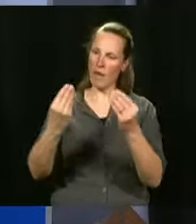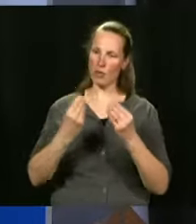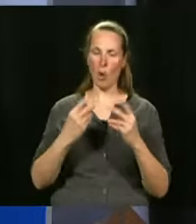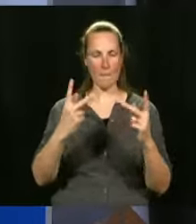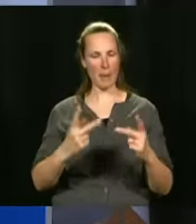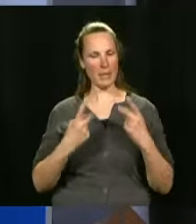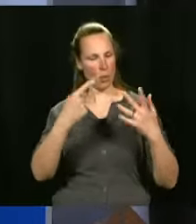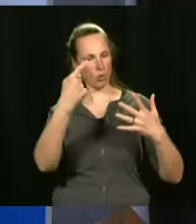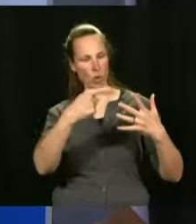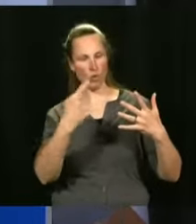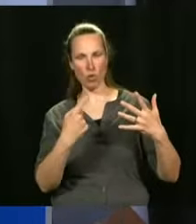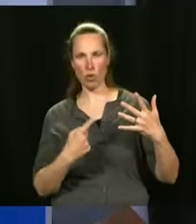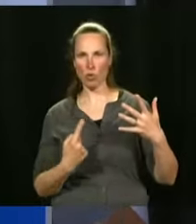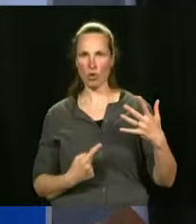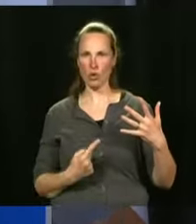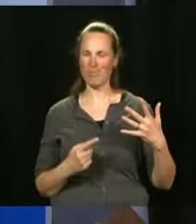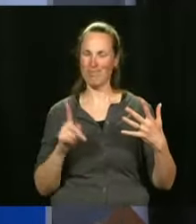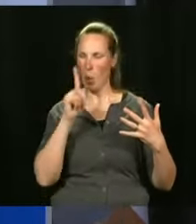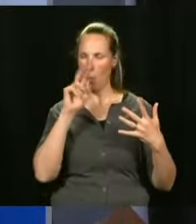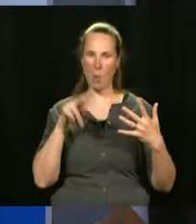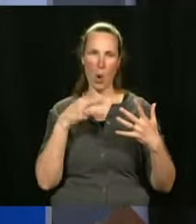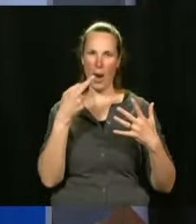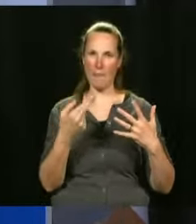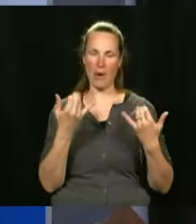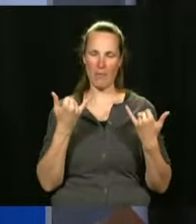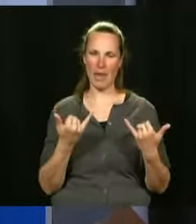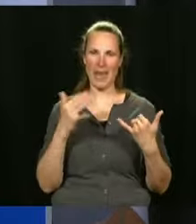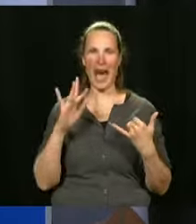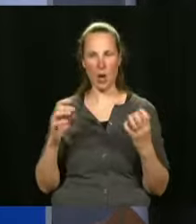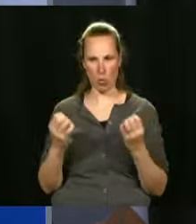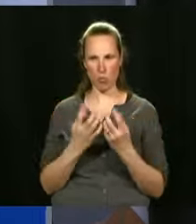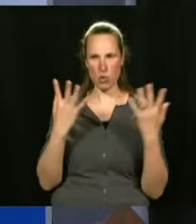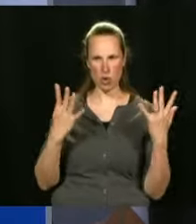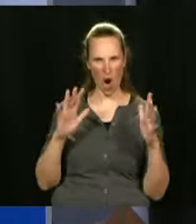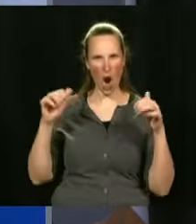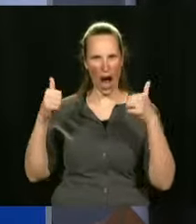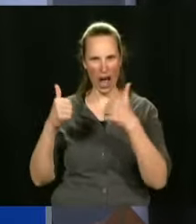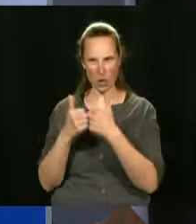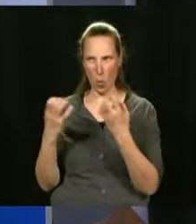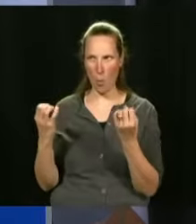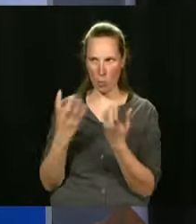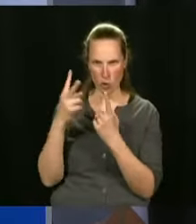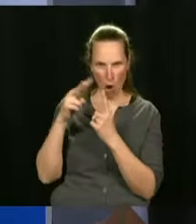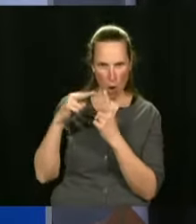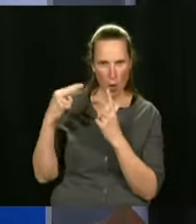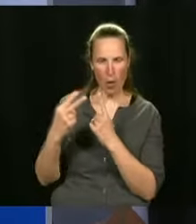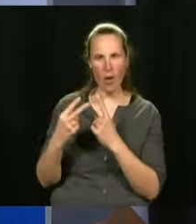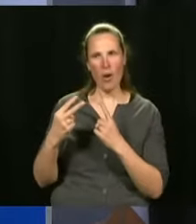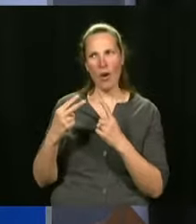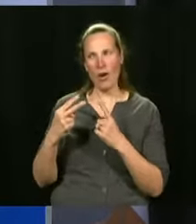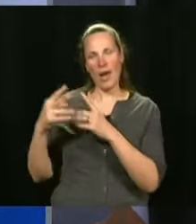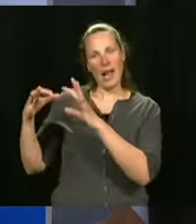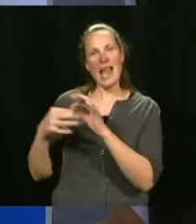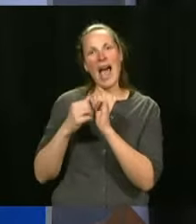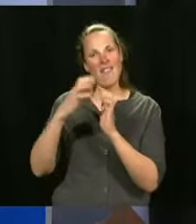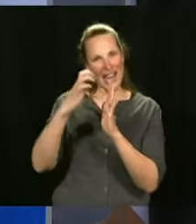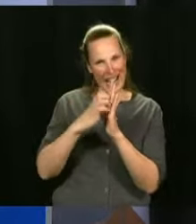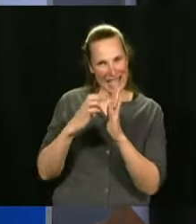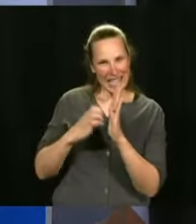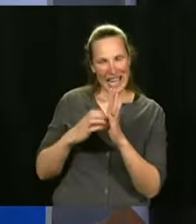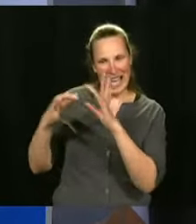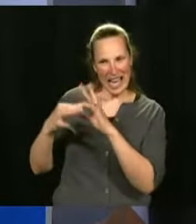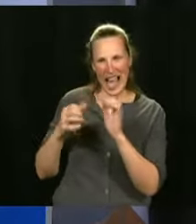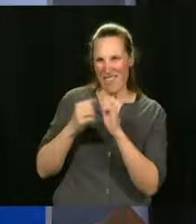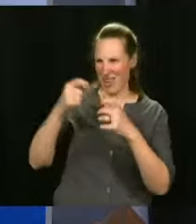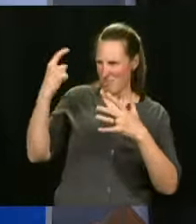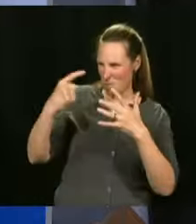is a good analysis, given the issues, the ethical issues and other issues. And I think that there can be a usefulness. We're not saying no, we're